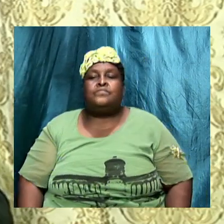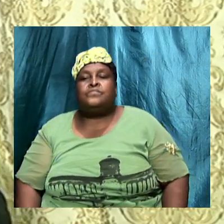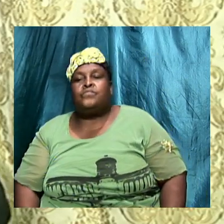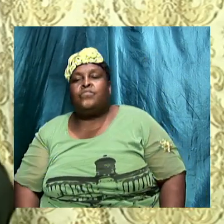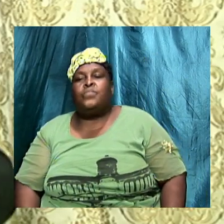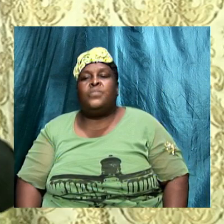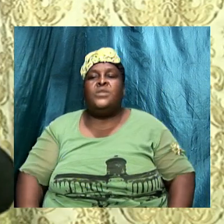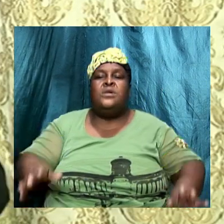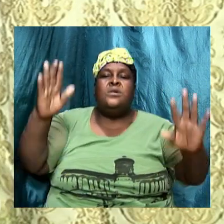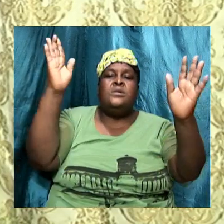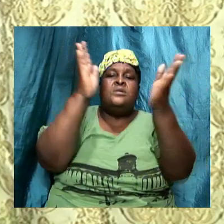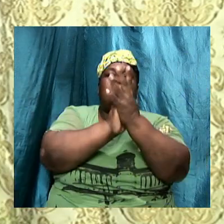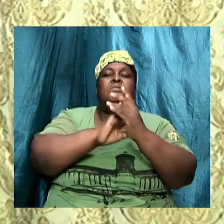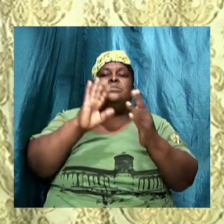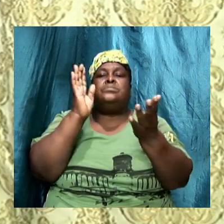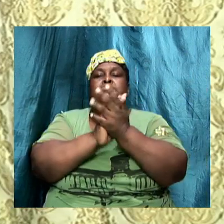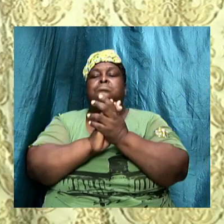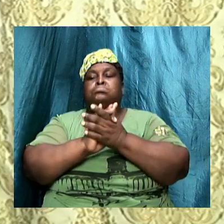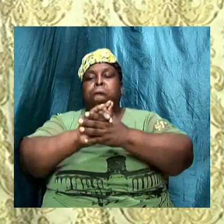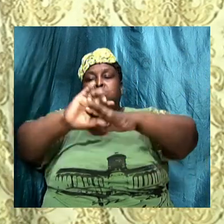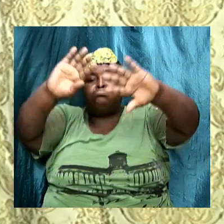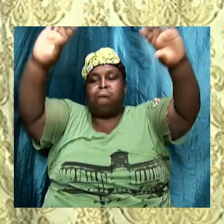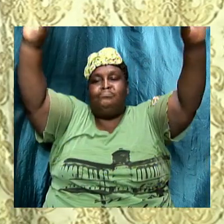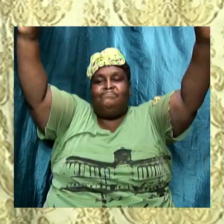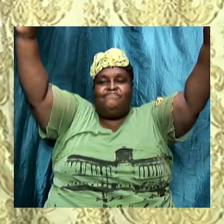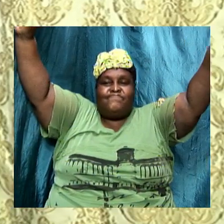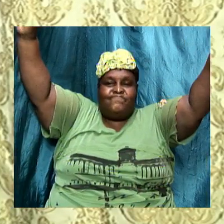hallelujah never the less